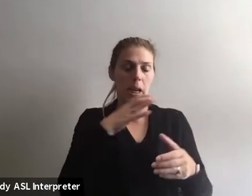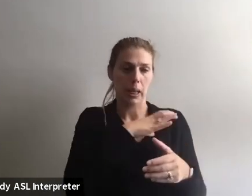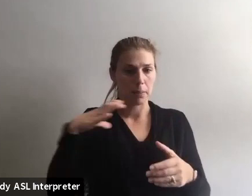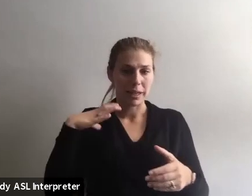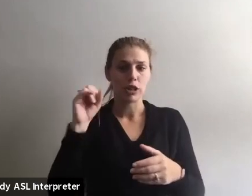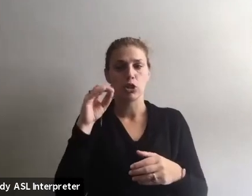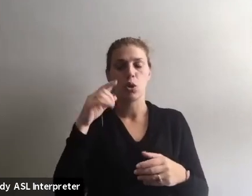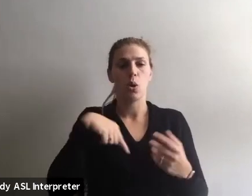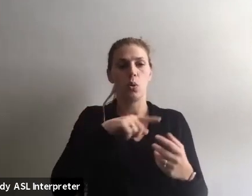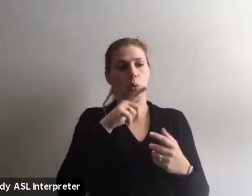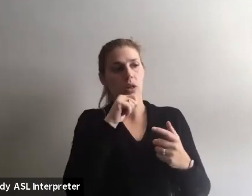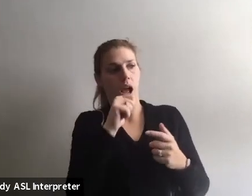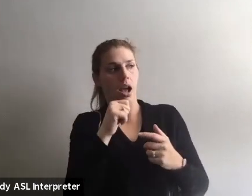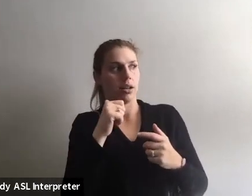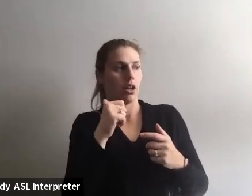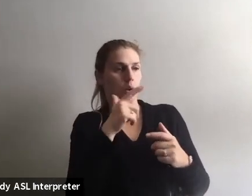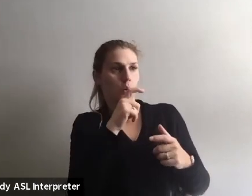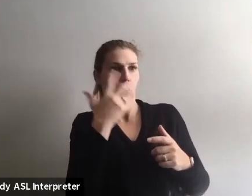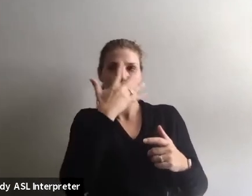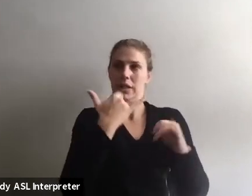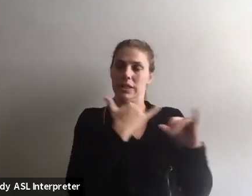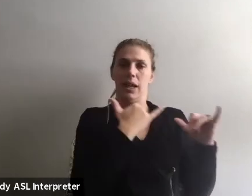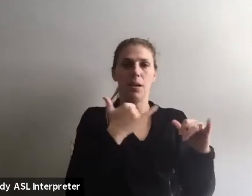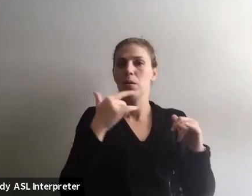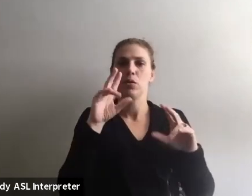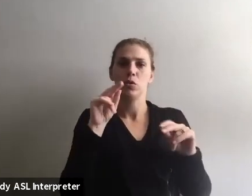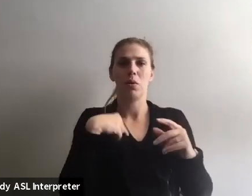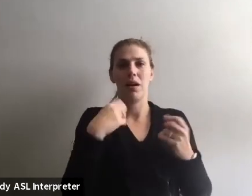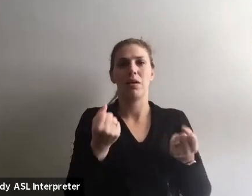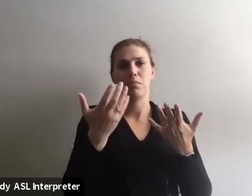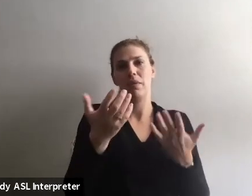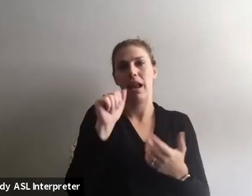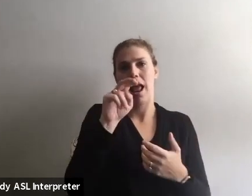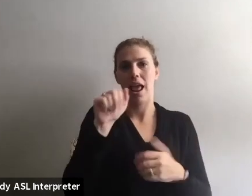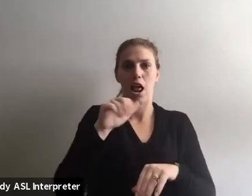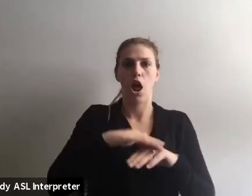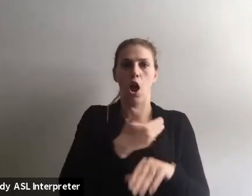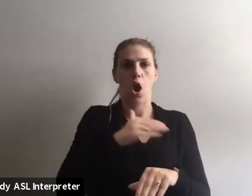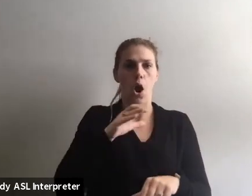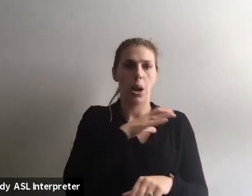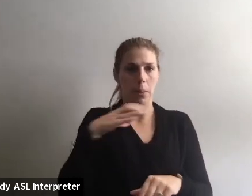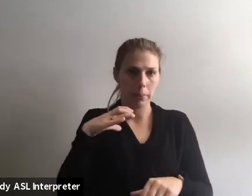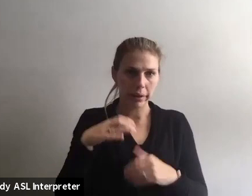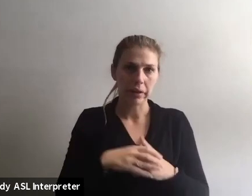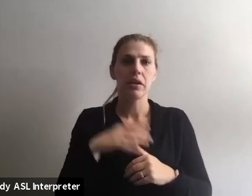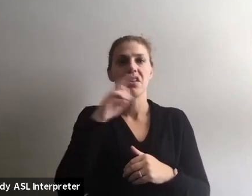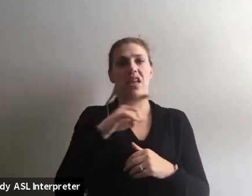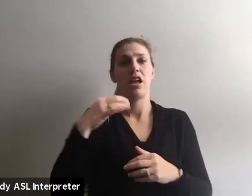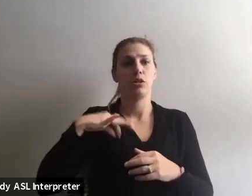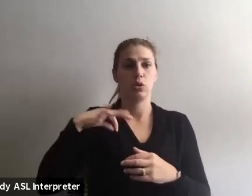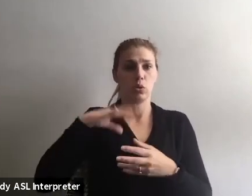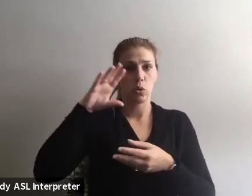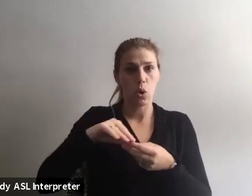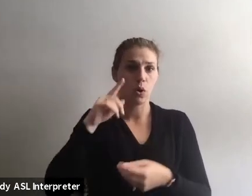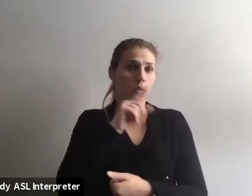couldn't just be people who look like me. can't, we can't have a bunch of Anna's on the committee. Um, they scored the applications for